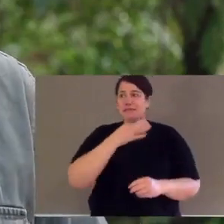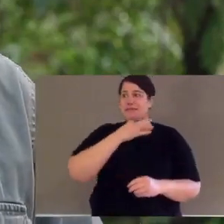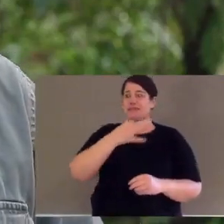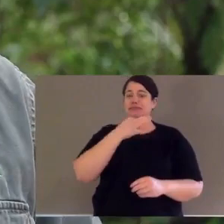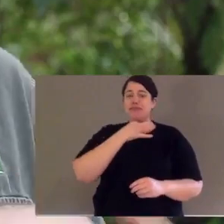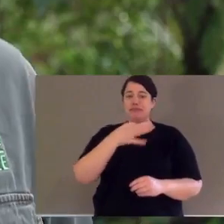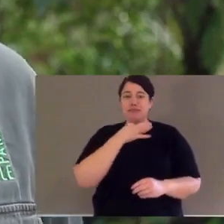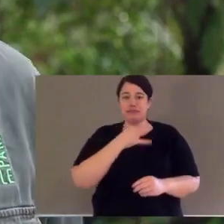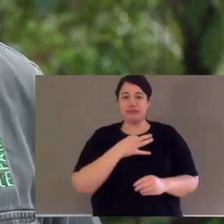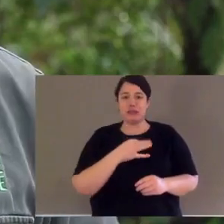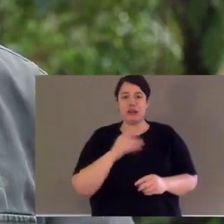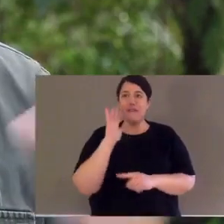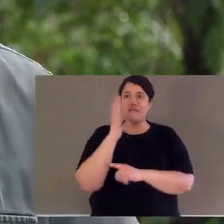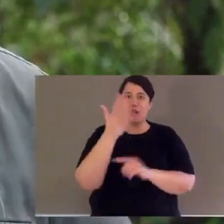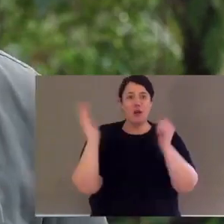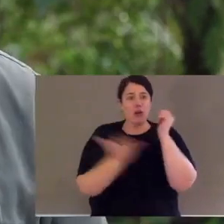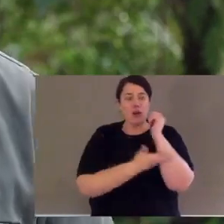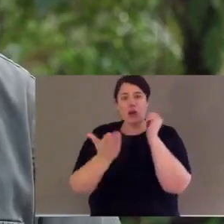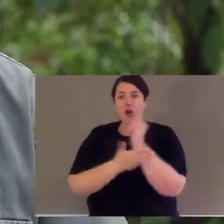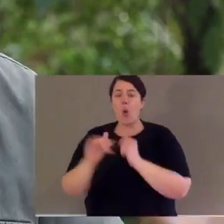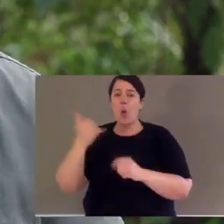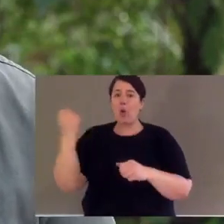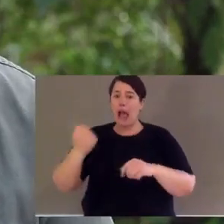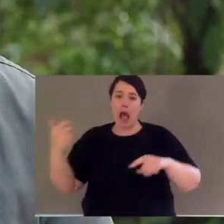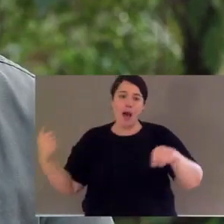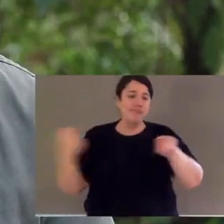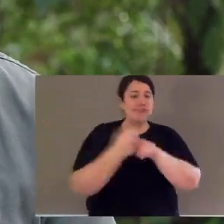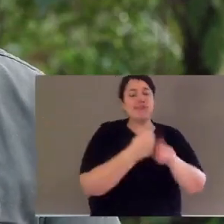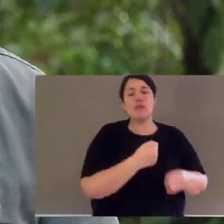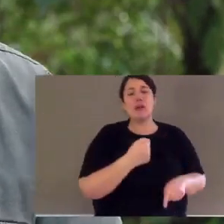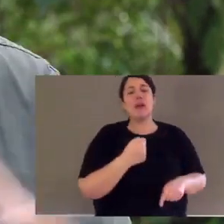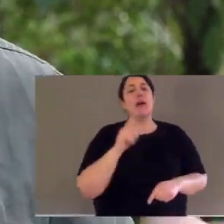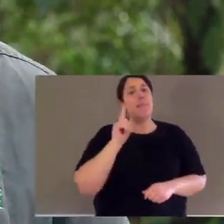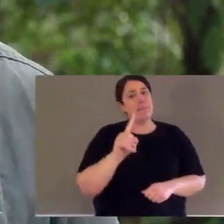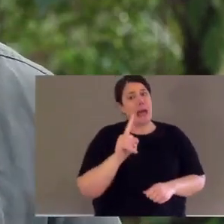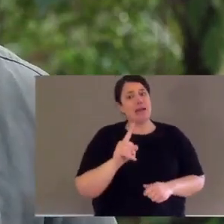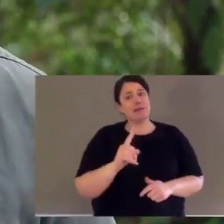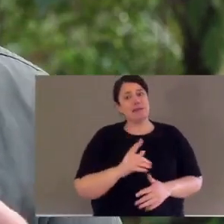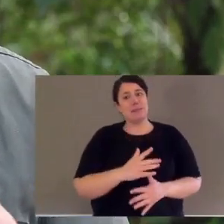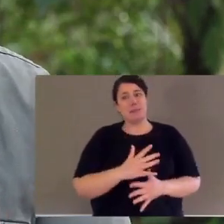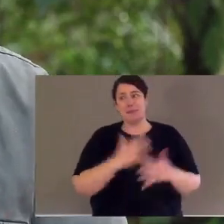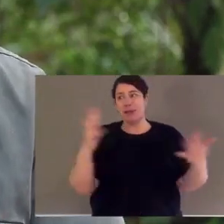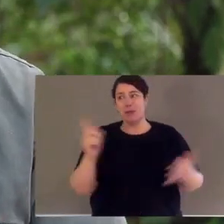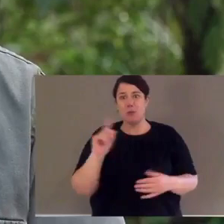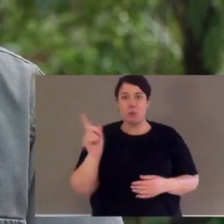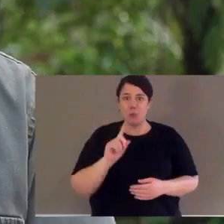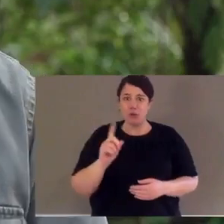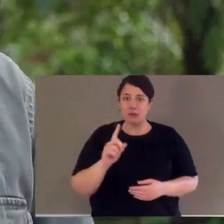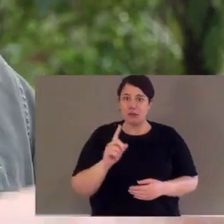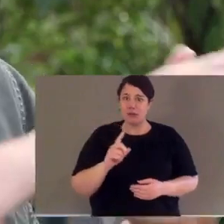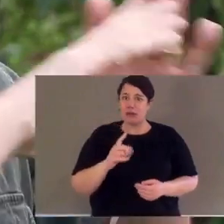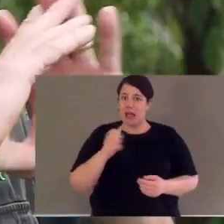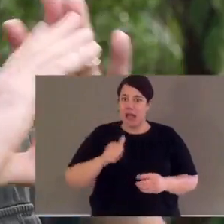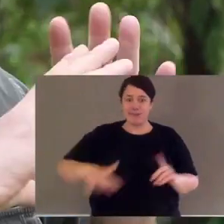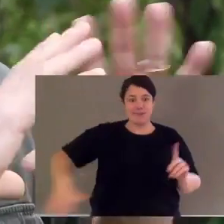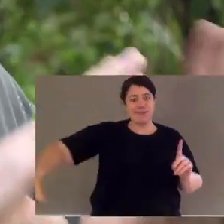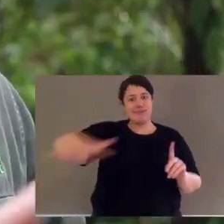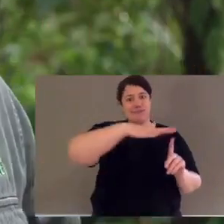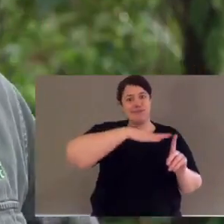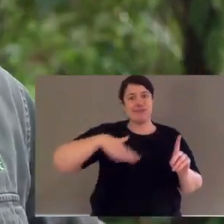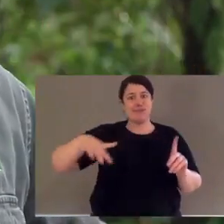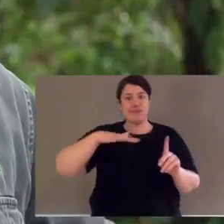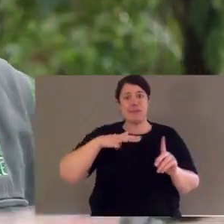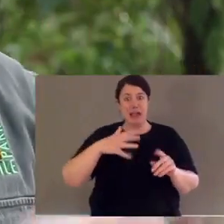They've suffered from habitat destruction and fragmentation, being hit by cars, and many other things. But the reality is, there are some really